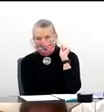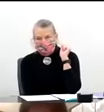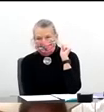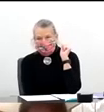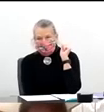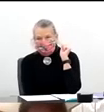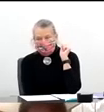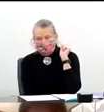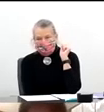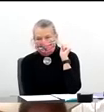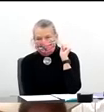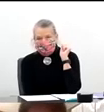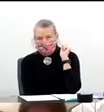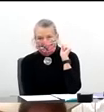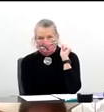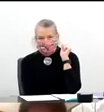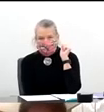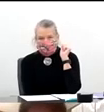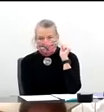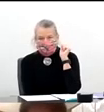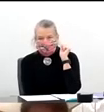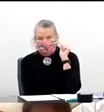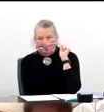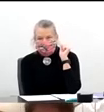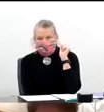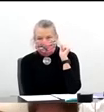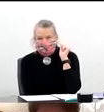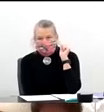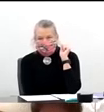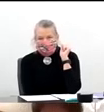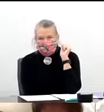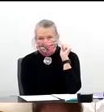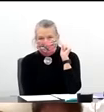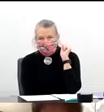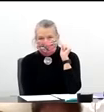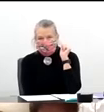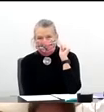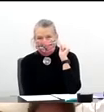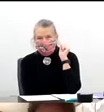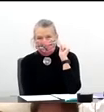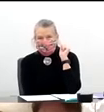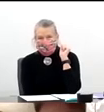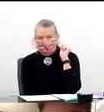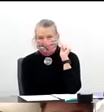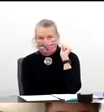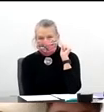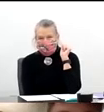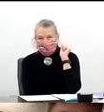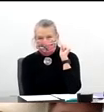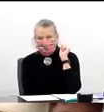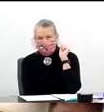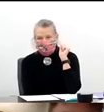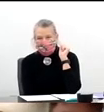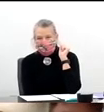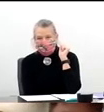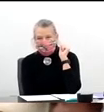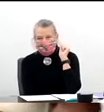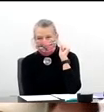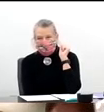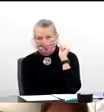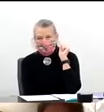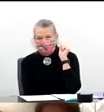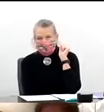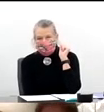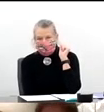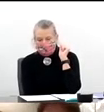that are looking at being completely full, states like Wisconsin that are building field hospitals and starting to admit patients